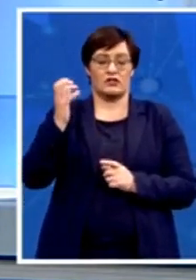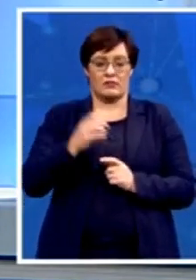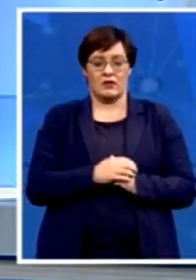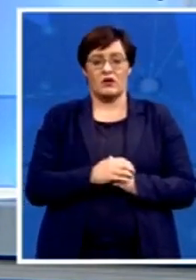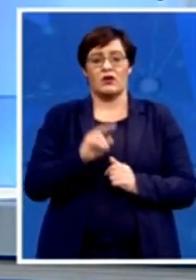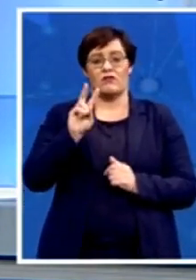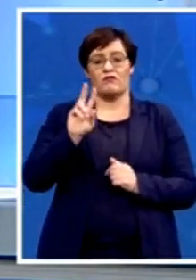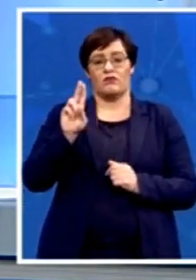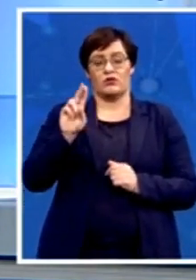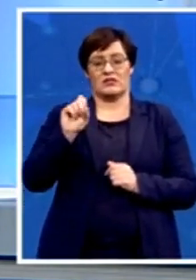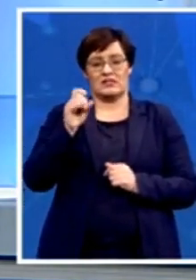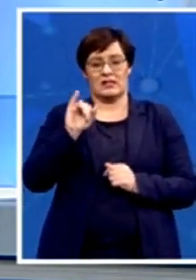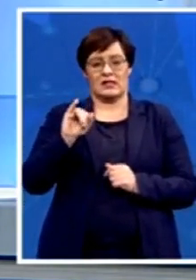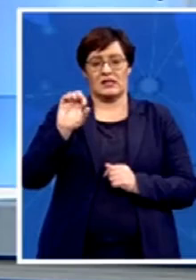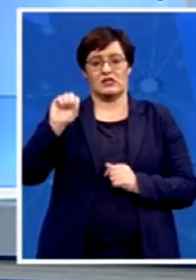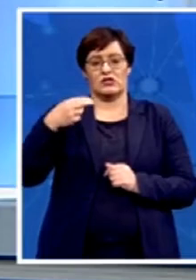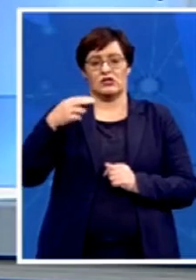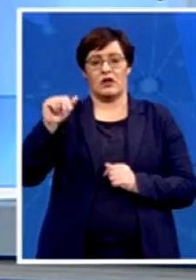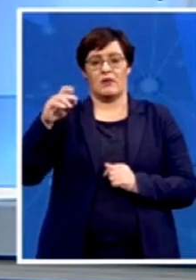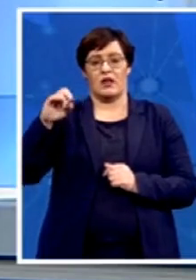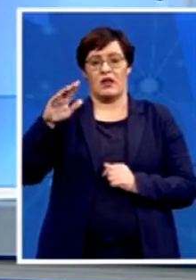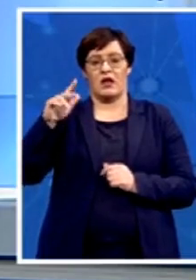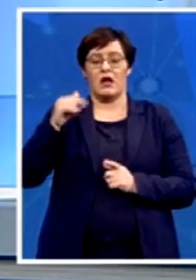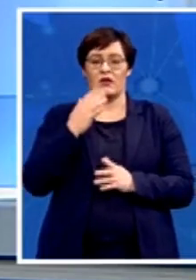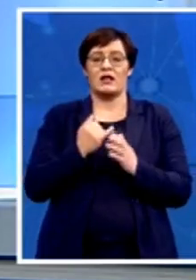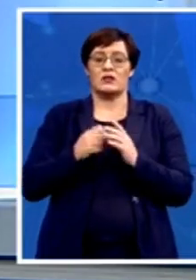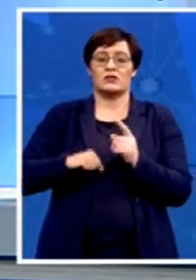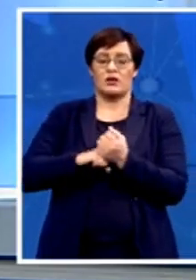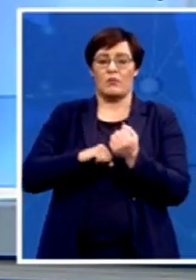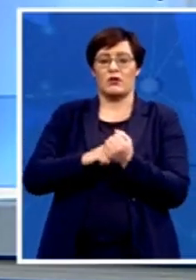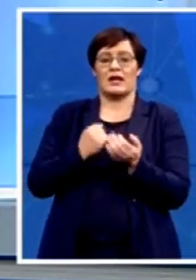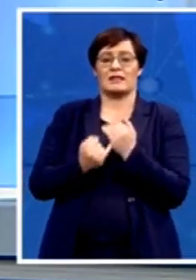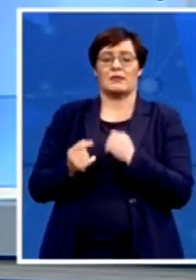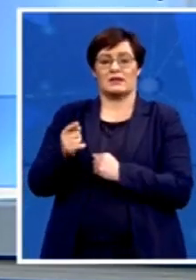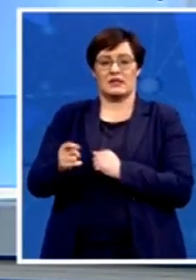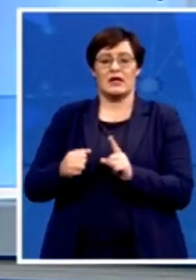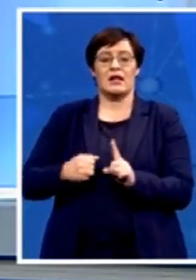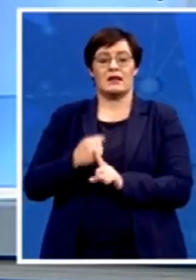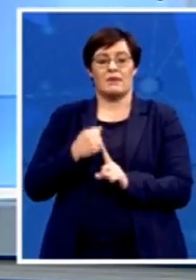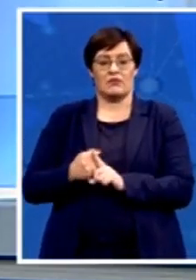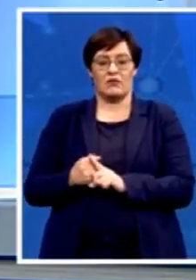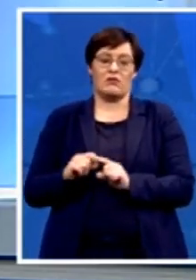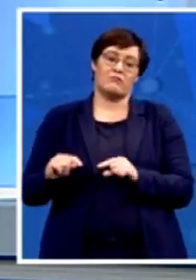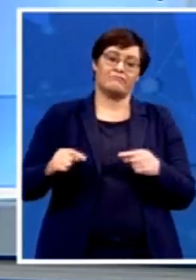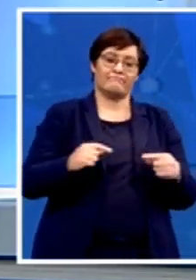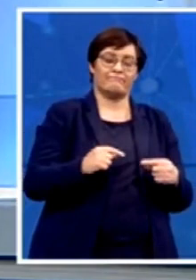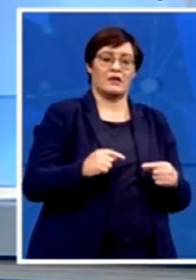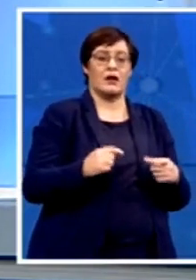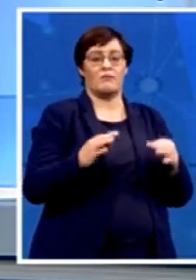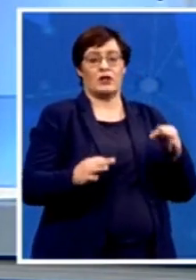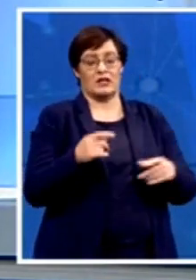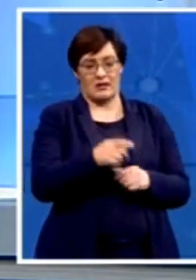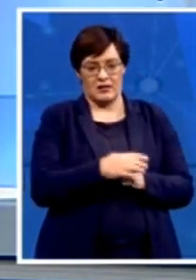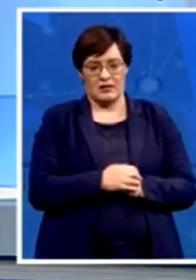supported independent candidates and was campaigning for rival political parties. Apumilelem Galani has more on this.